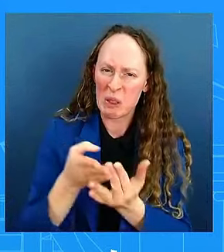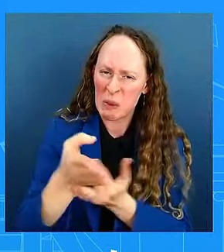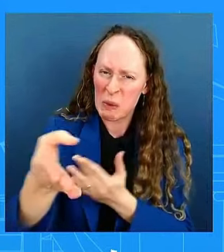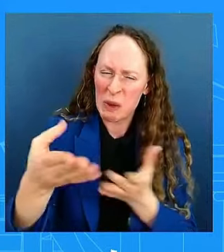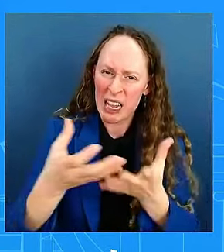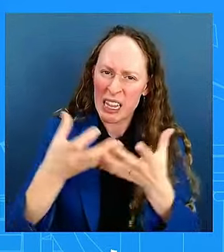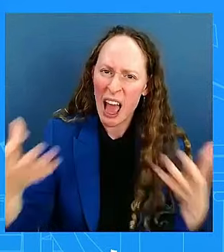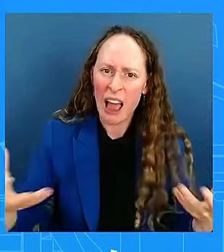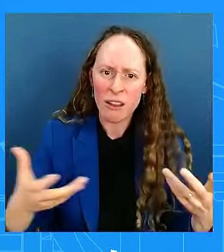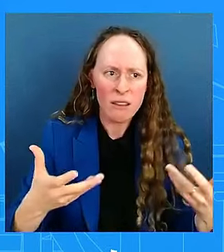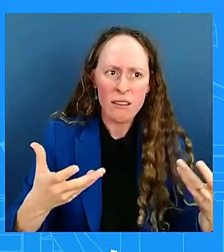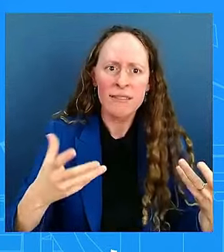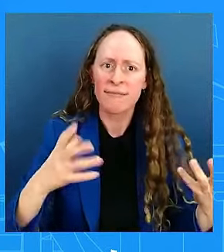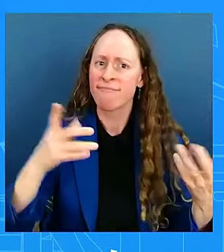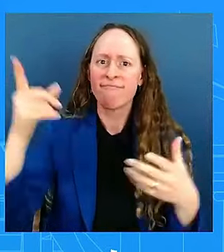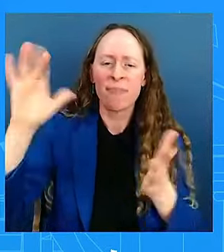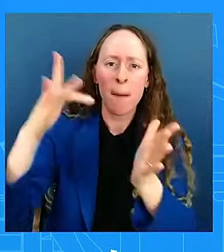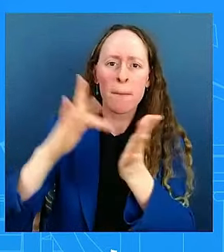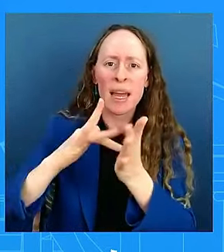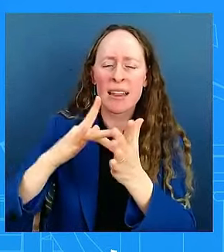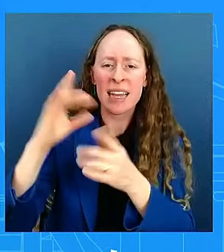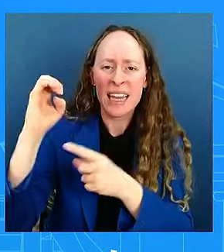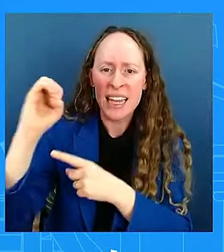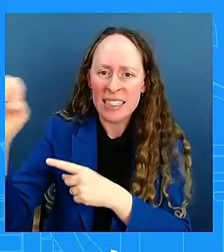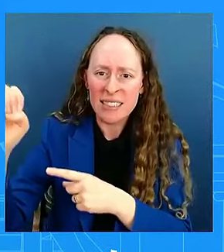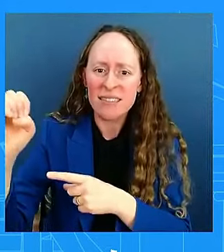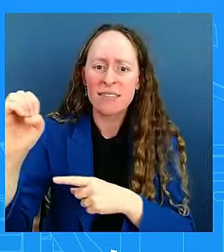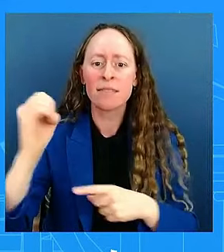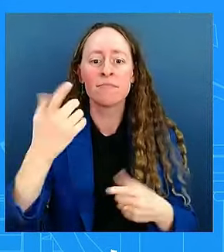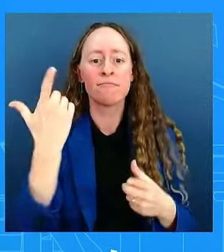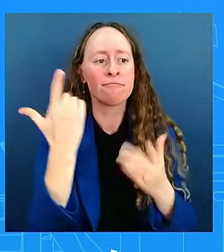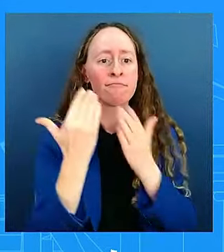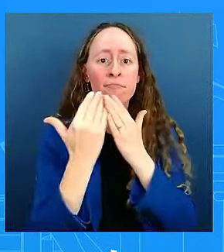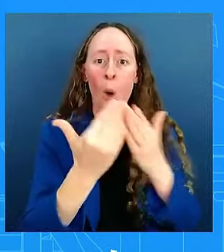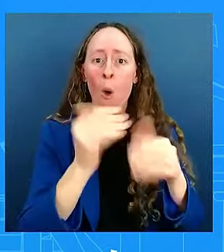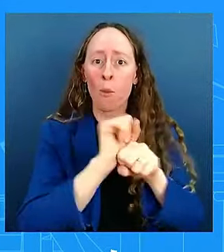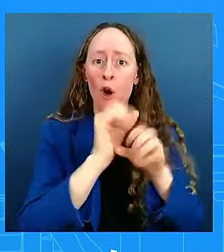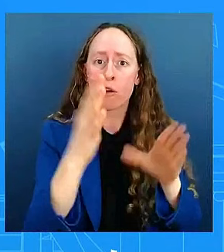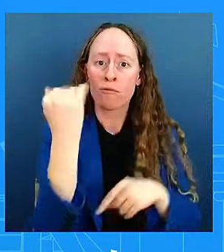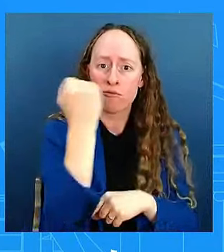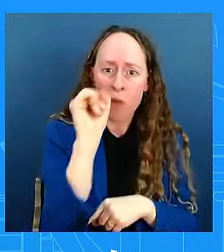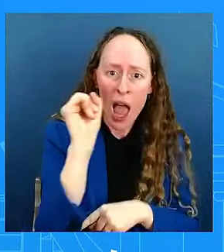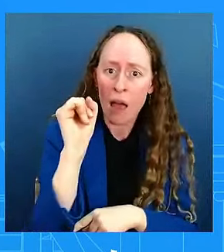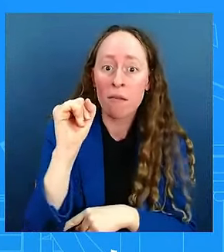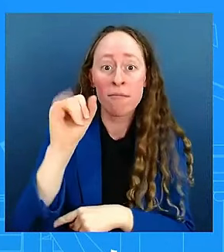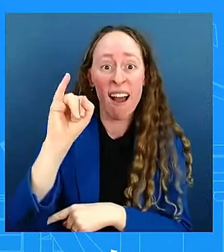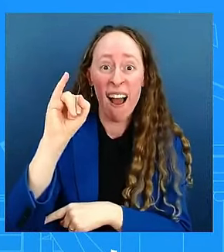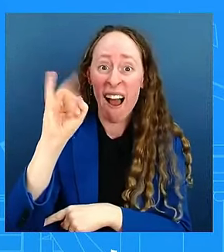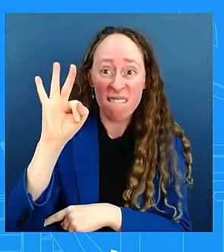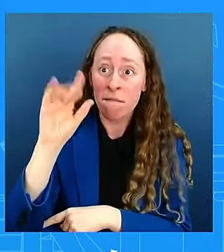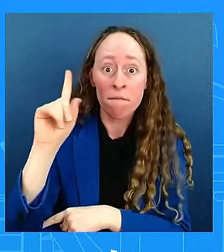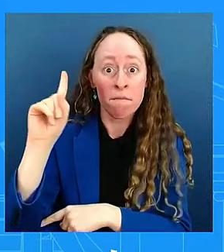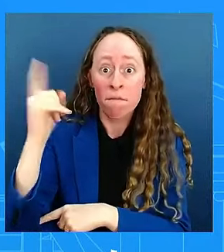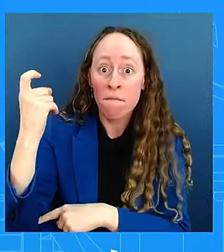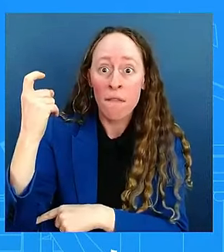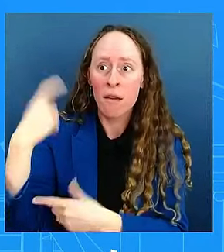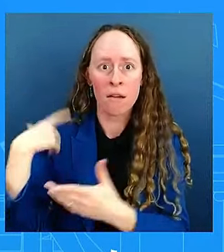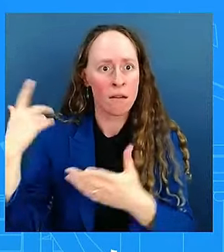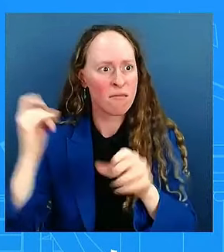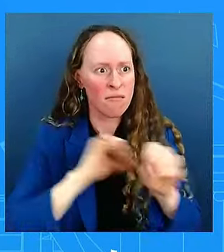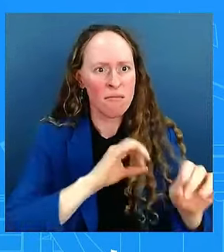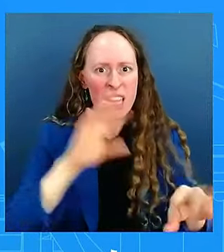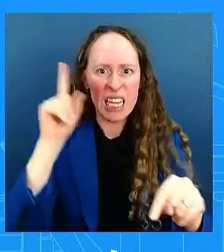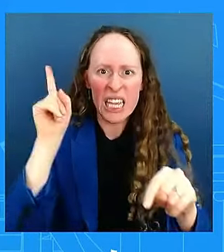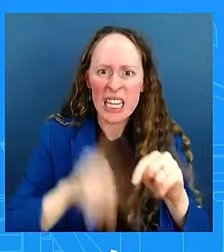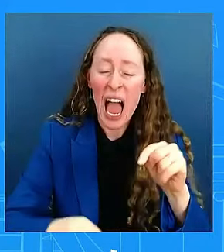a port strike that threatened our nation's supply chains, to a historic hurricane that washed away entire communities. Moments like